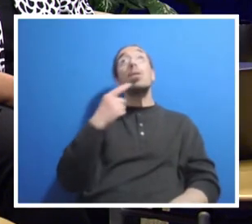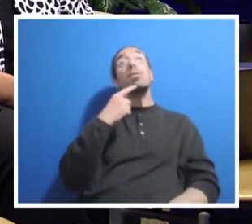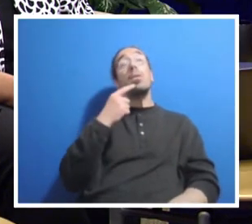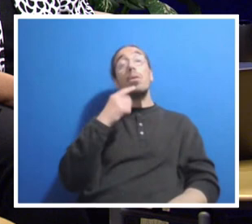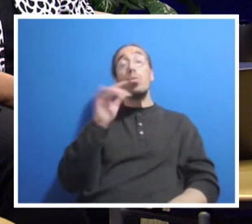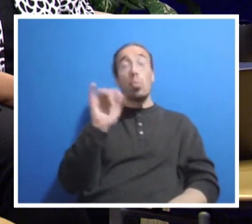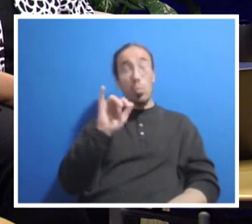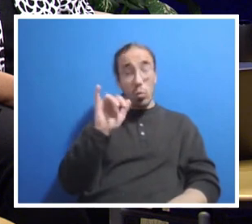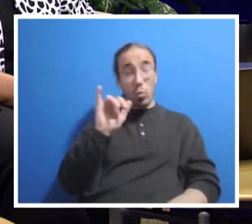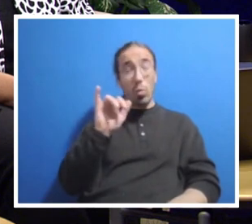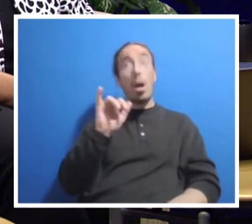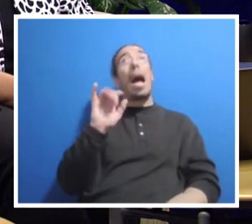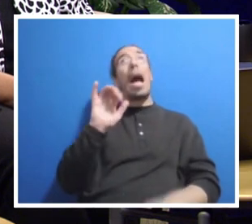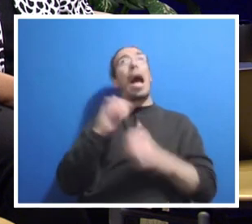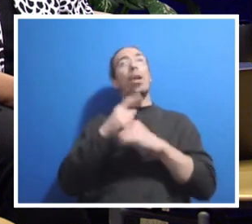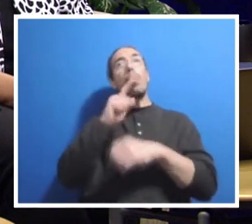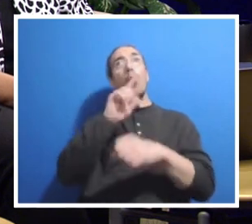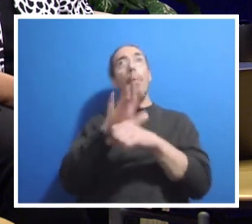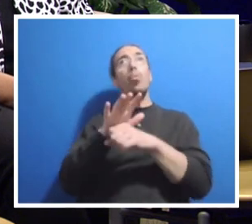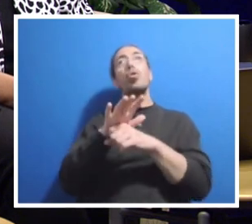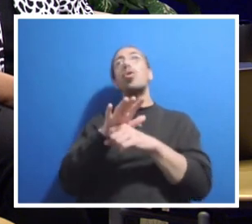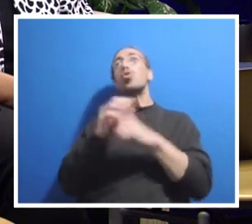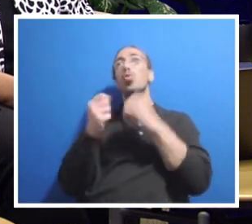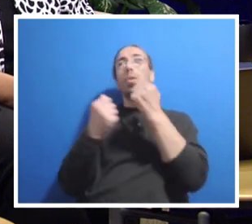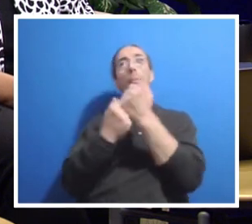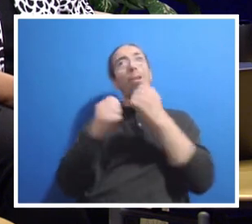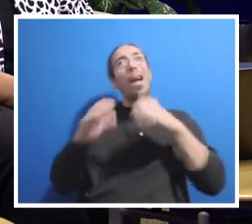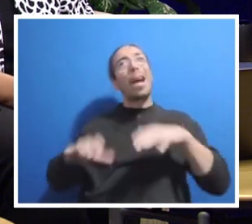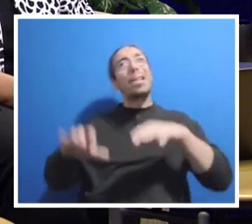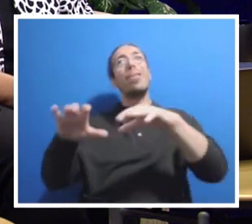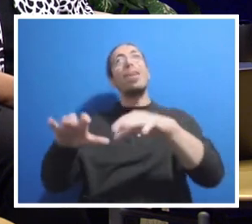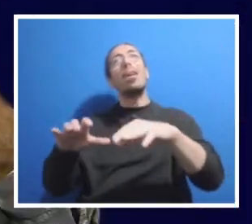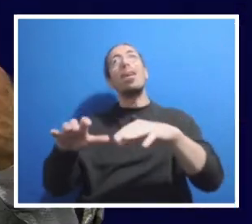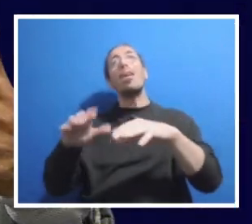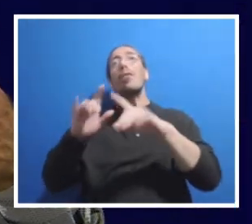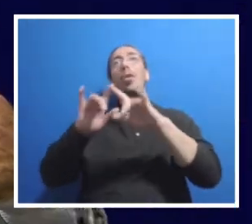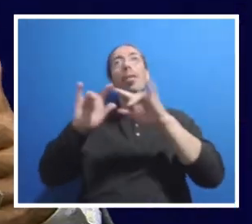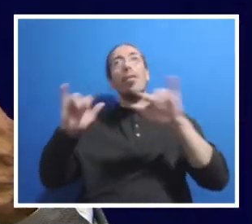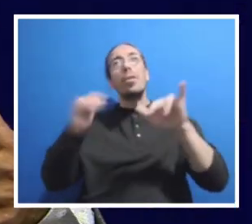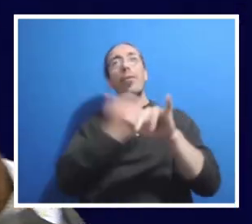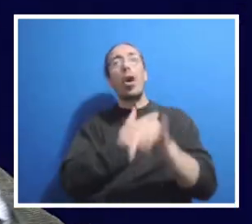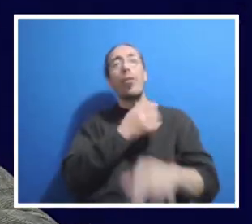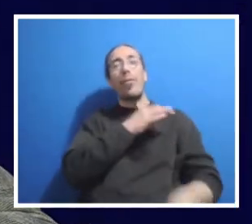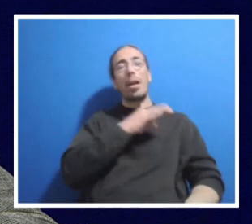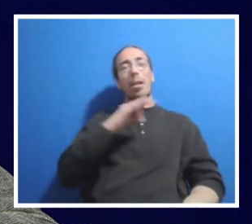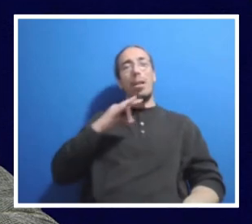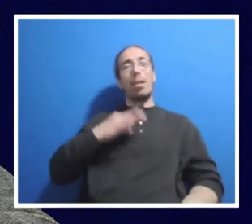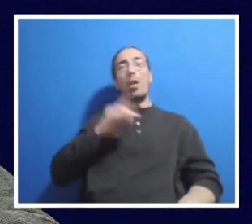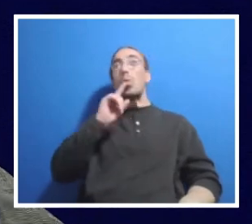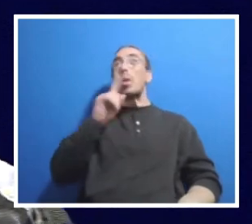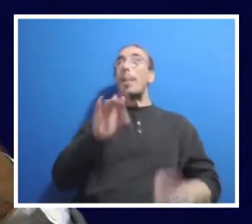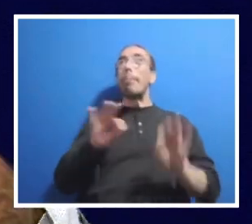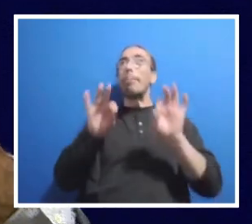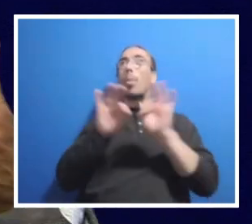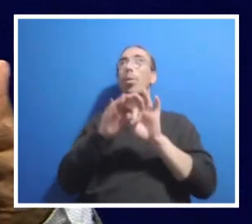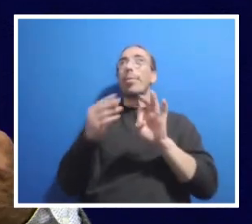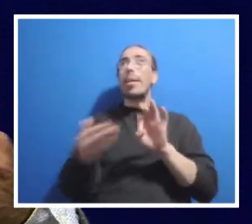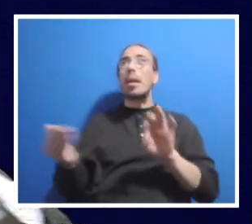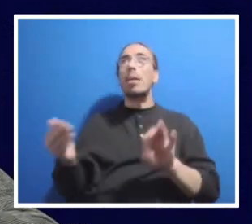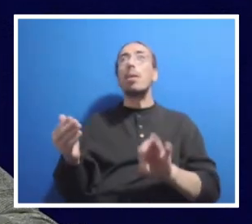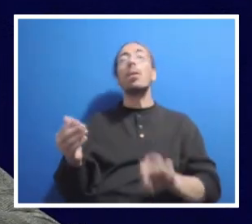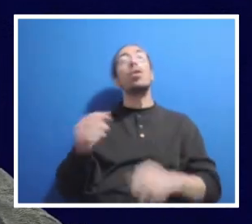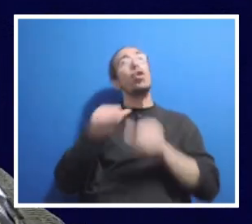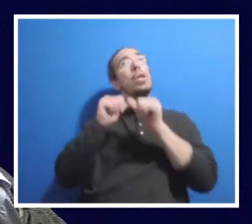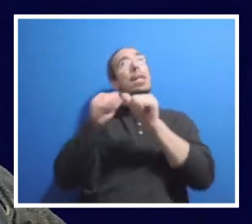support actively the diversification of our faculty, which is really an important thing for us to keep working on